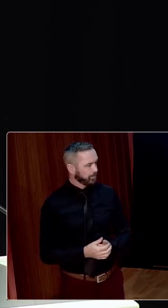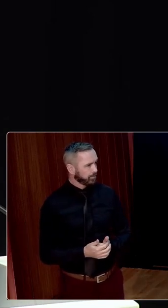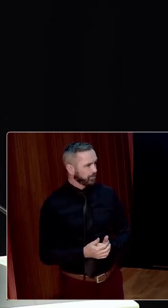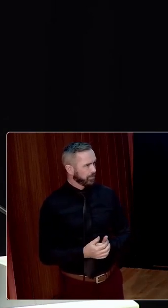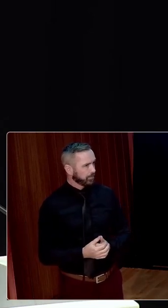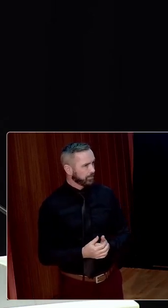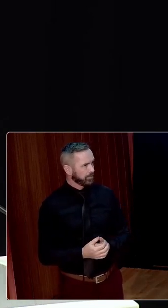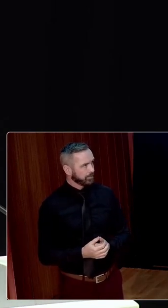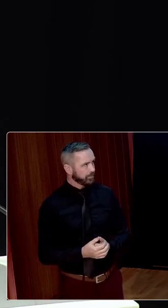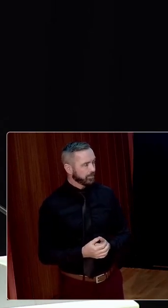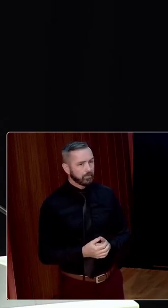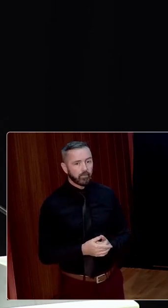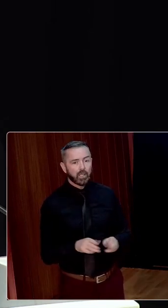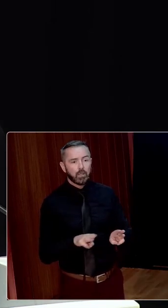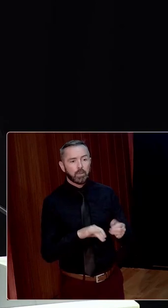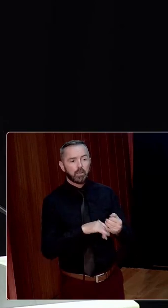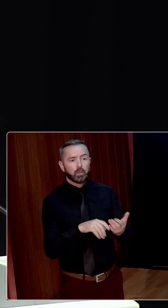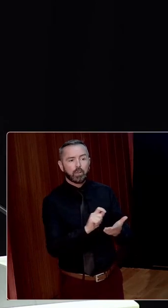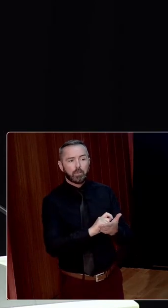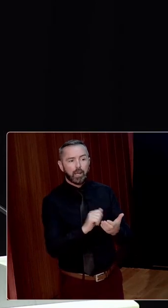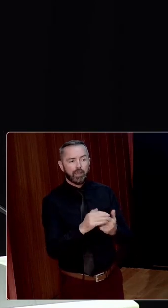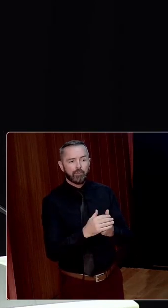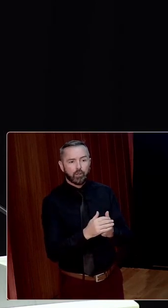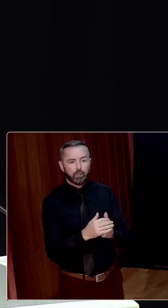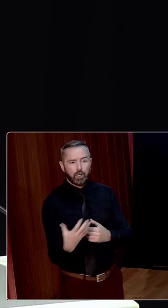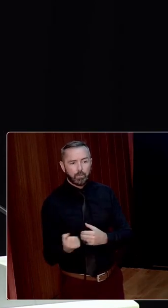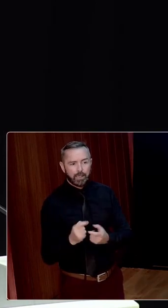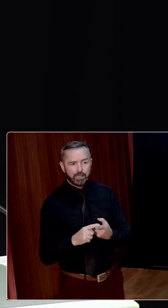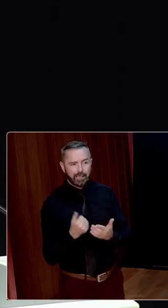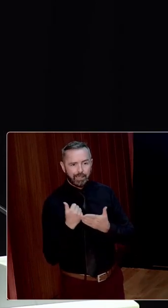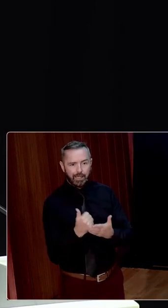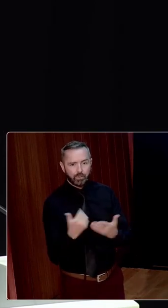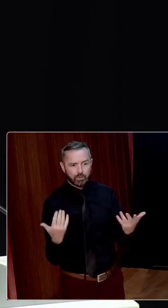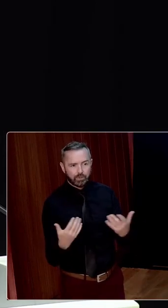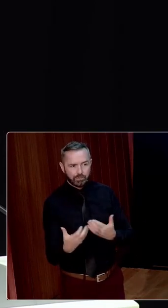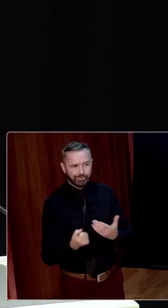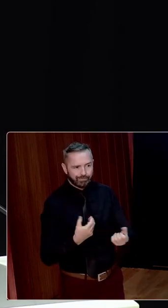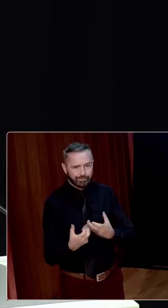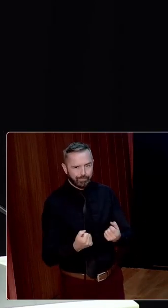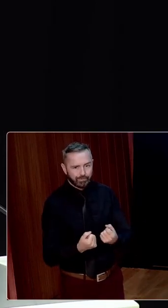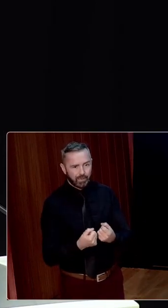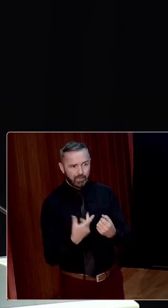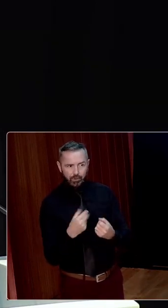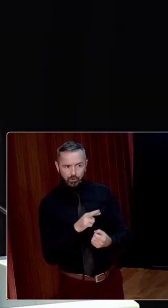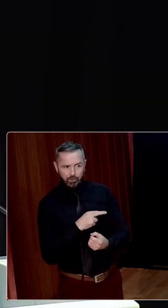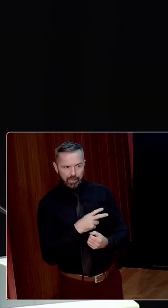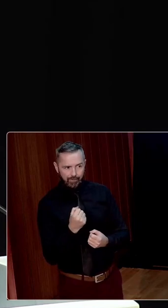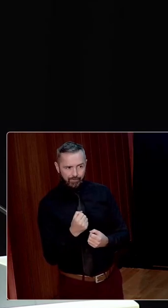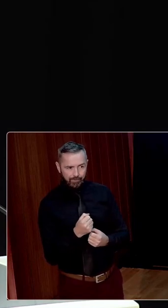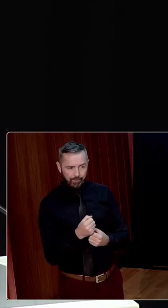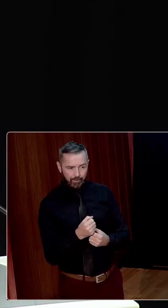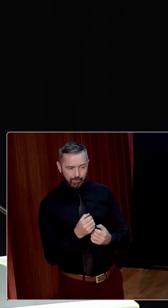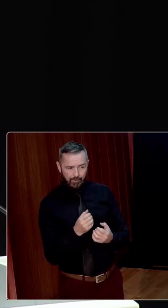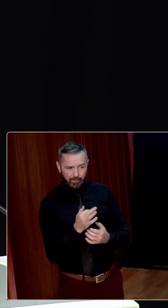While those applying for allowances, gratuities and pensions had to walk a really fine line between assertion and compliance, there were